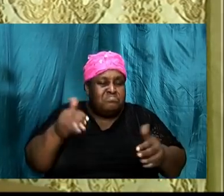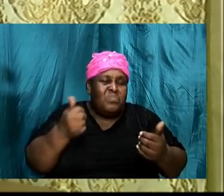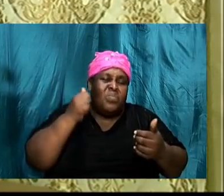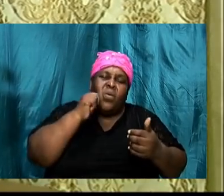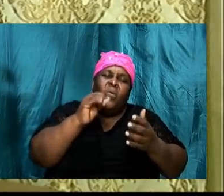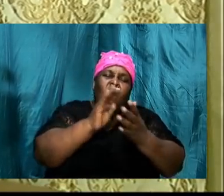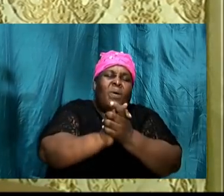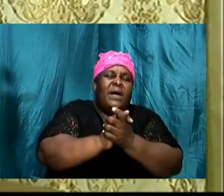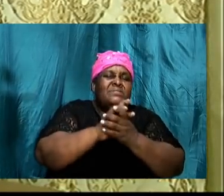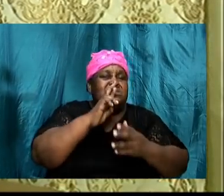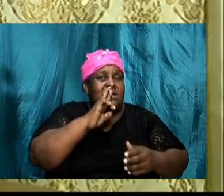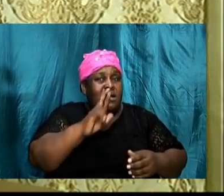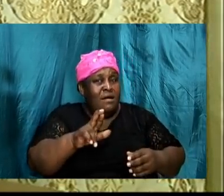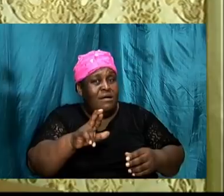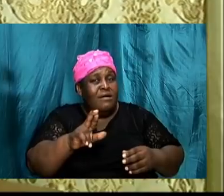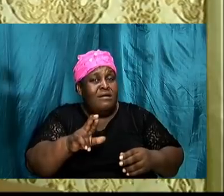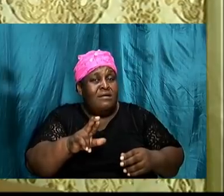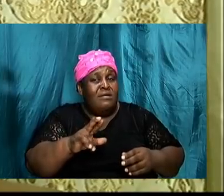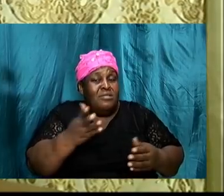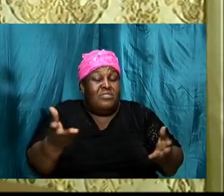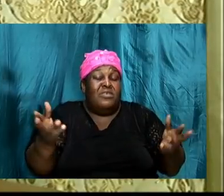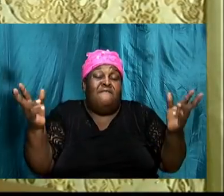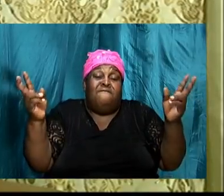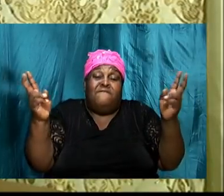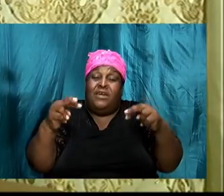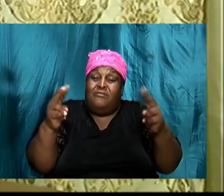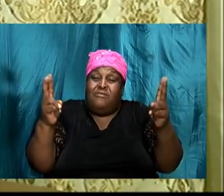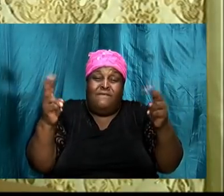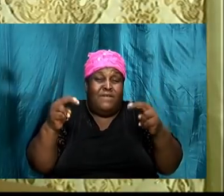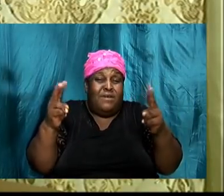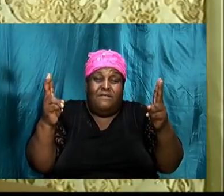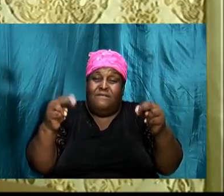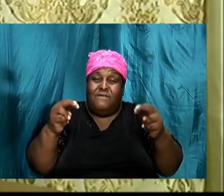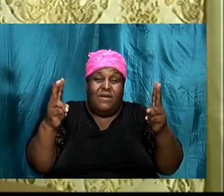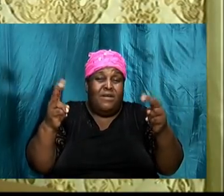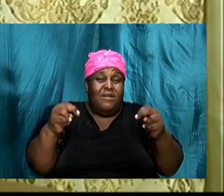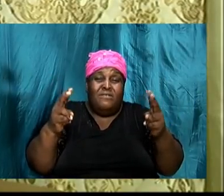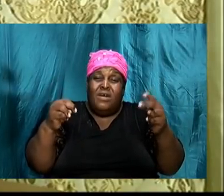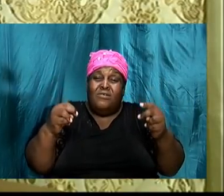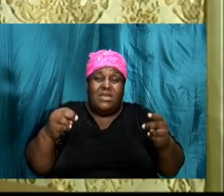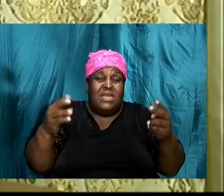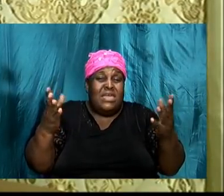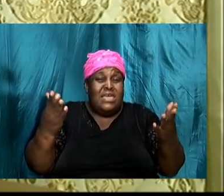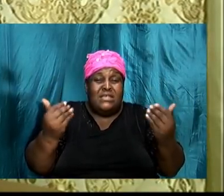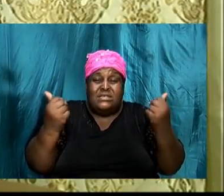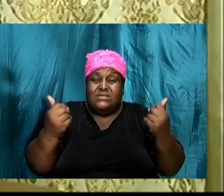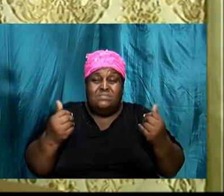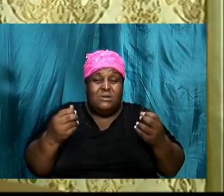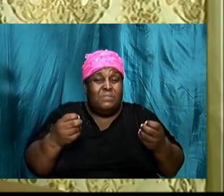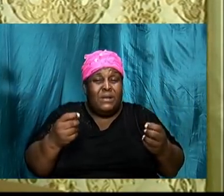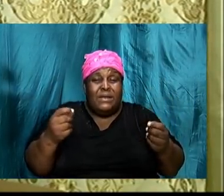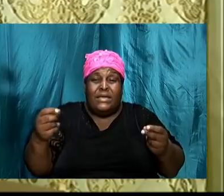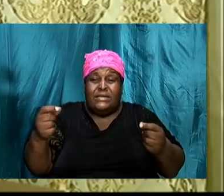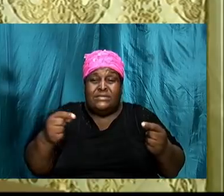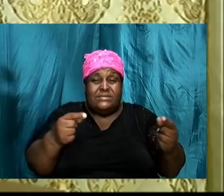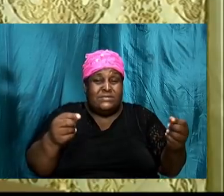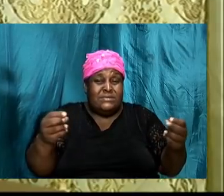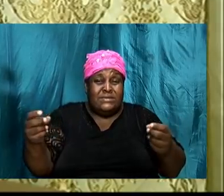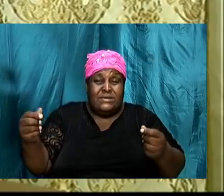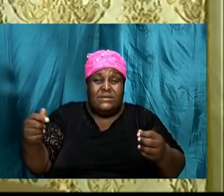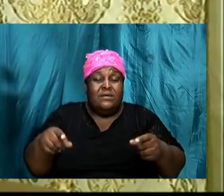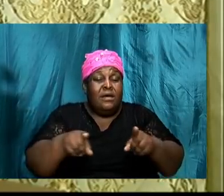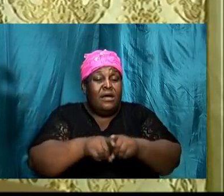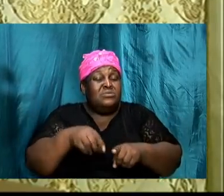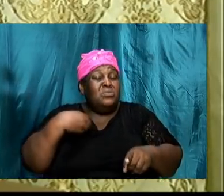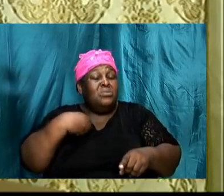any wife, but they are very influential, right? Sometimes when us as men we don't want to